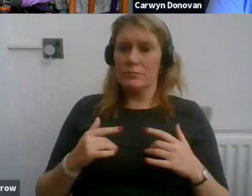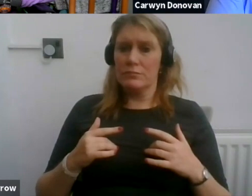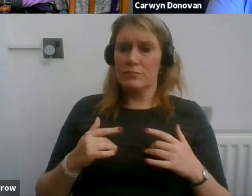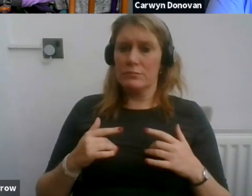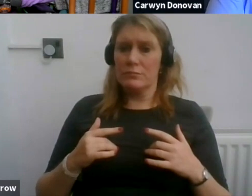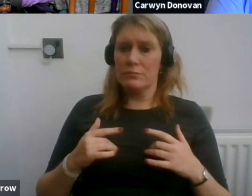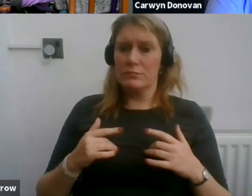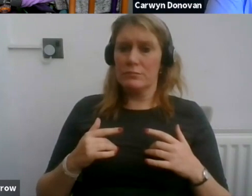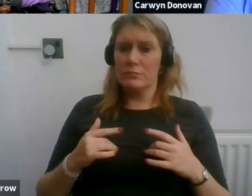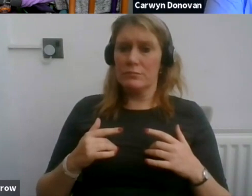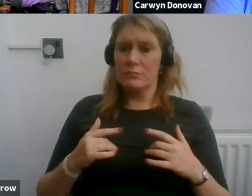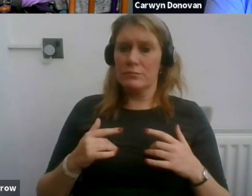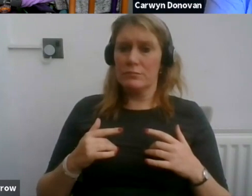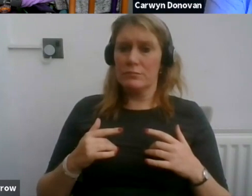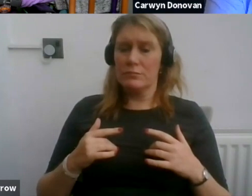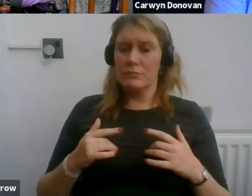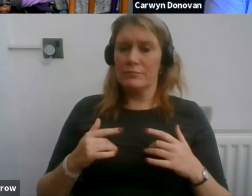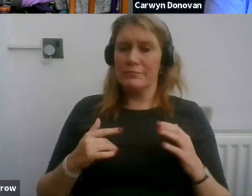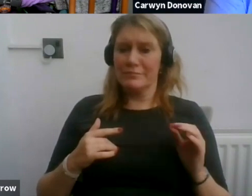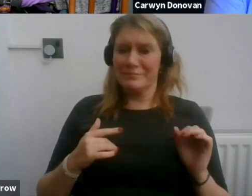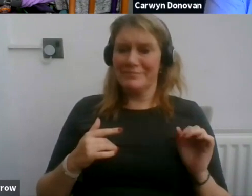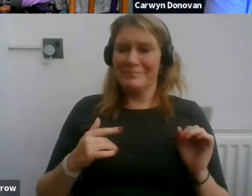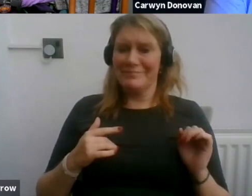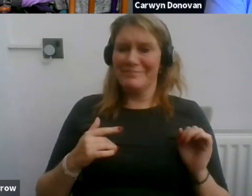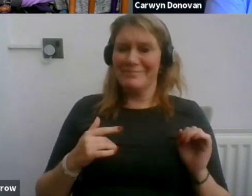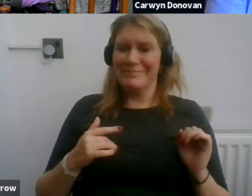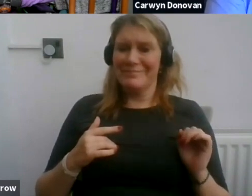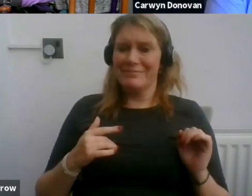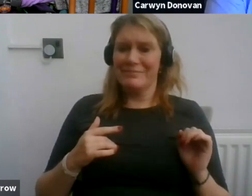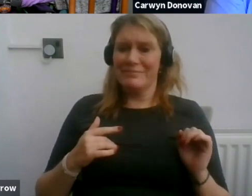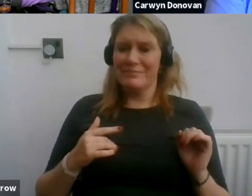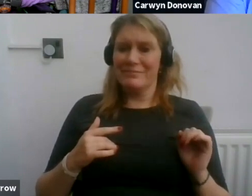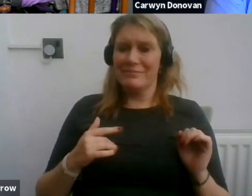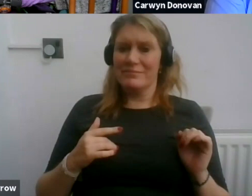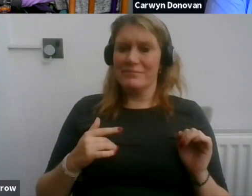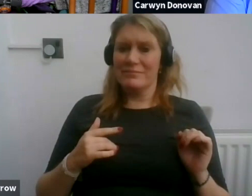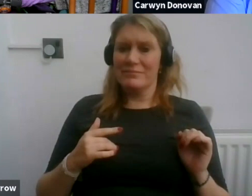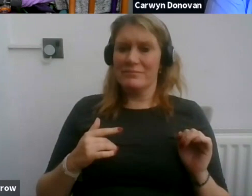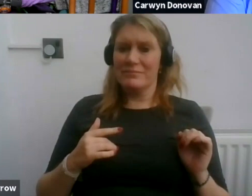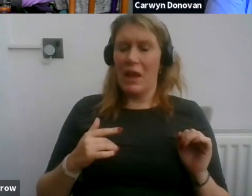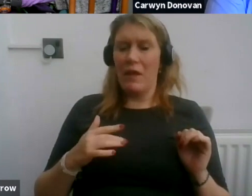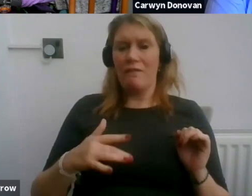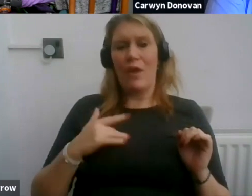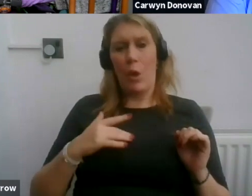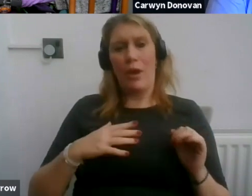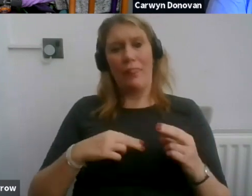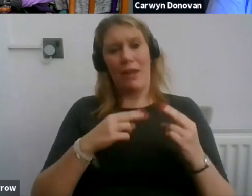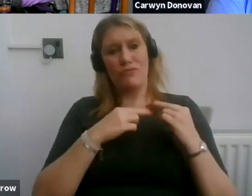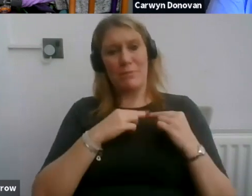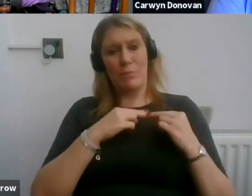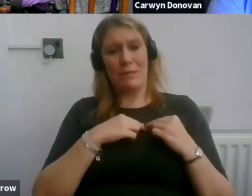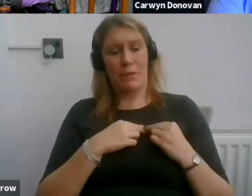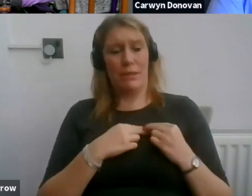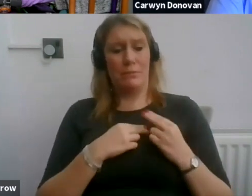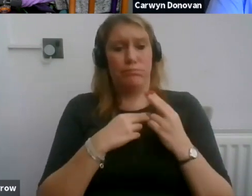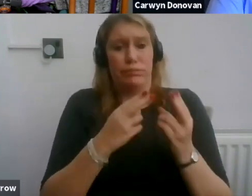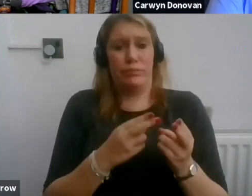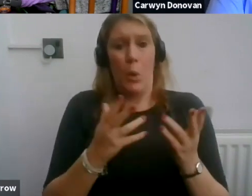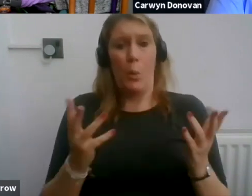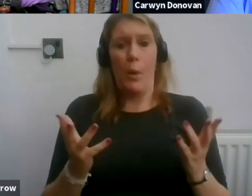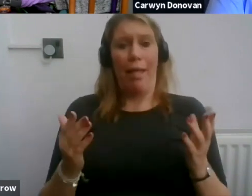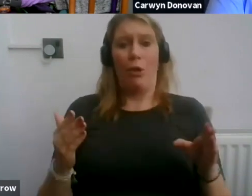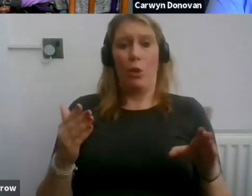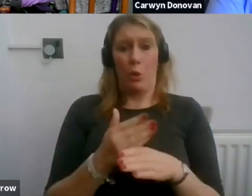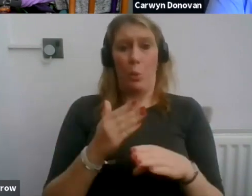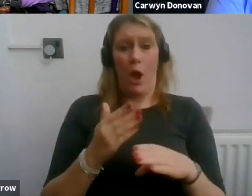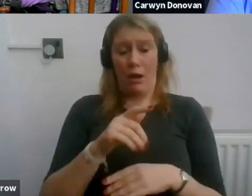for everybody, but a lot of productions do seek to throw that burden on to the workers. And we